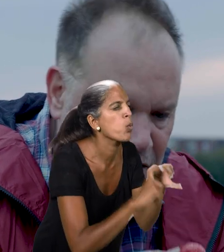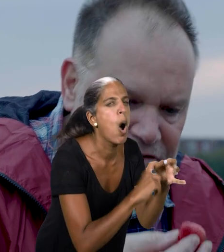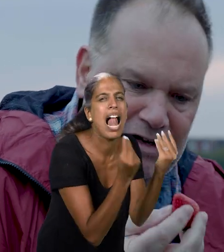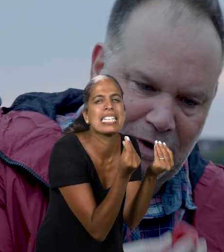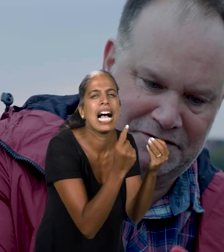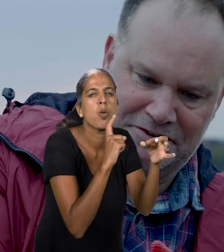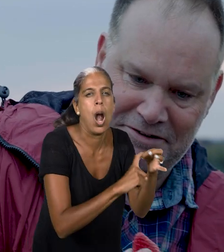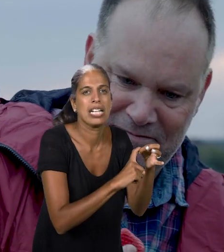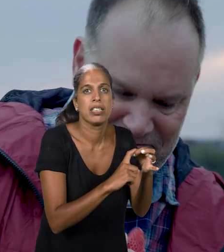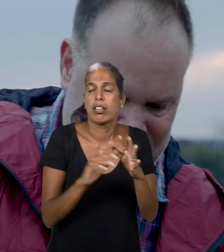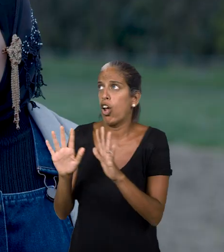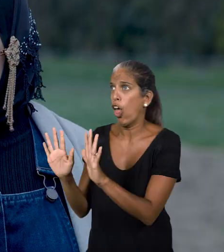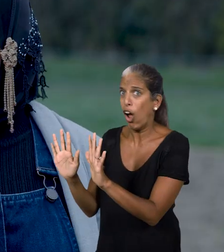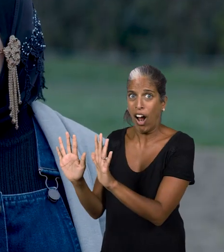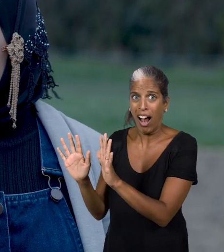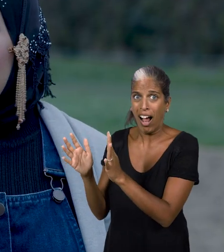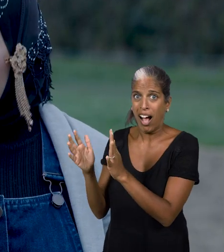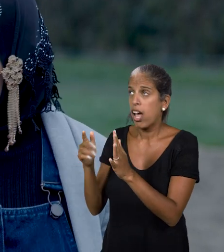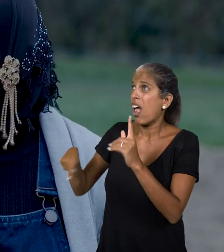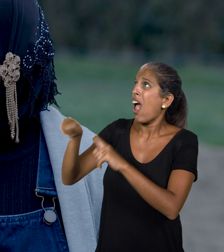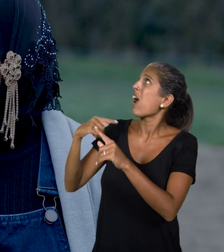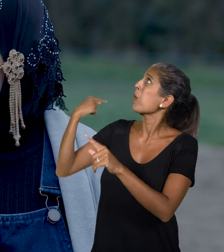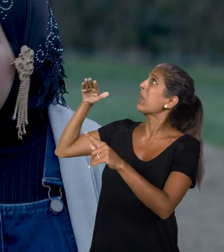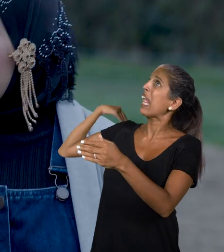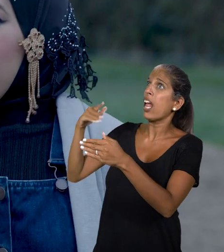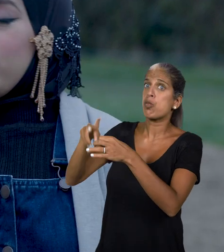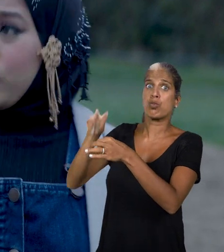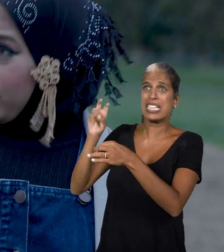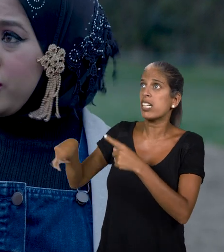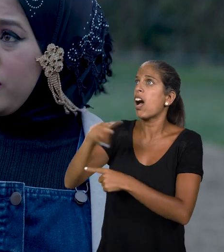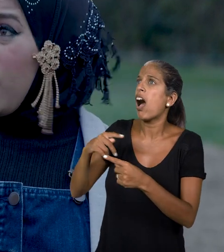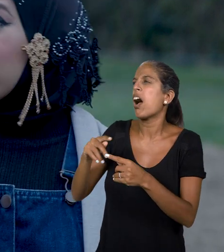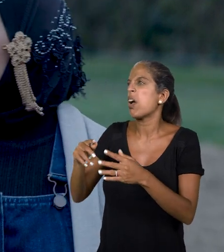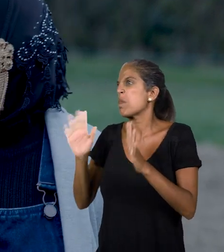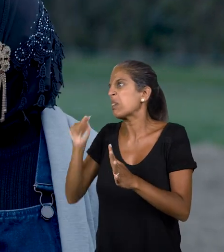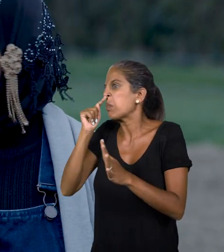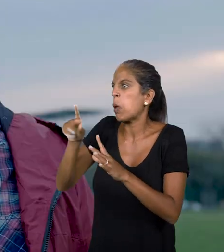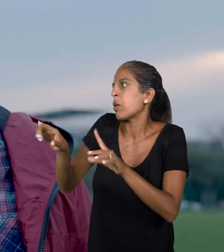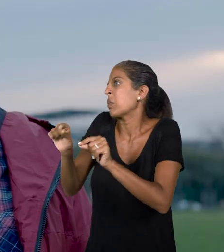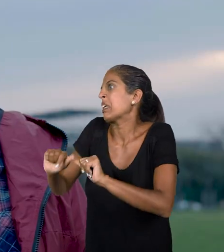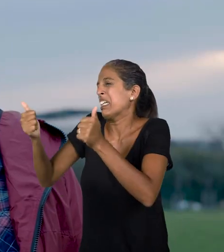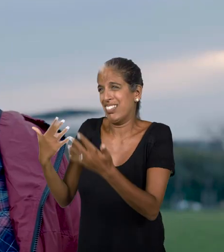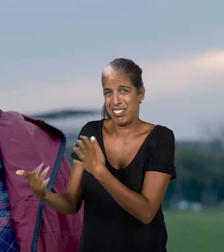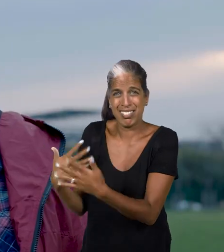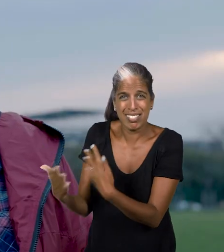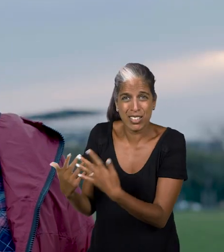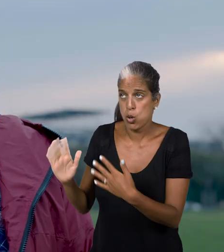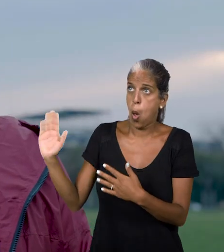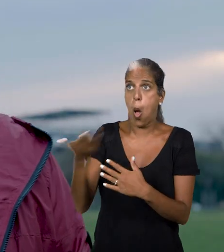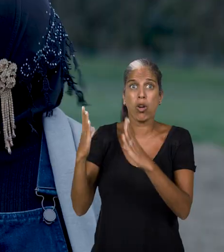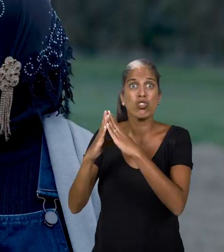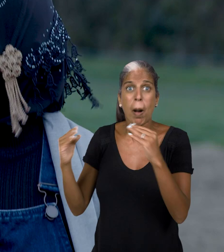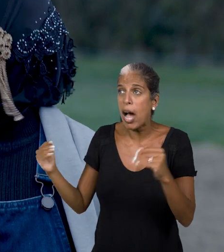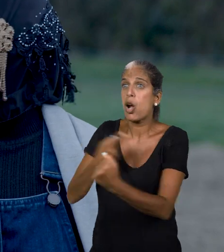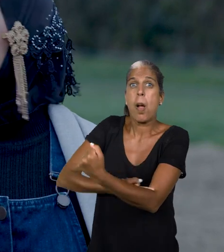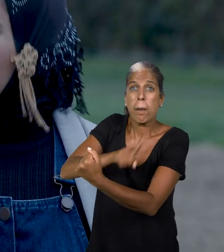Quality, quality, quality. Look, Uncle Wallahi, beggars can't be choosers. After Brexit, all the Romanian and Polish